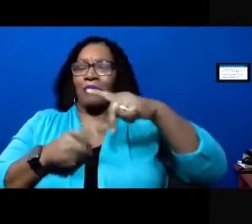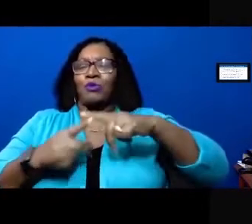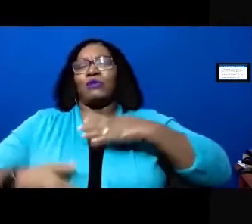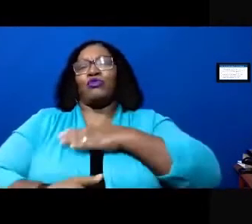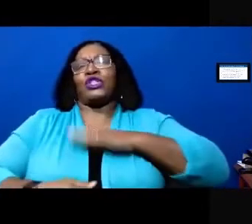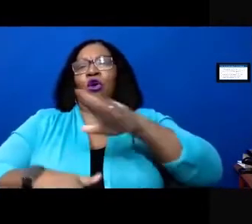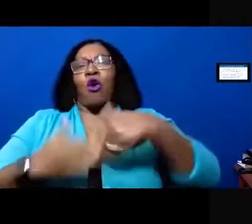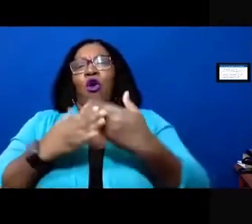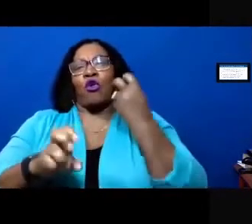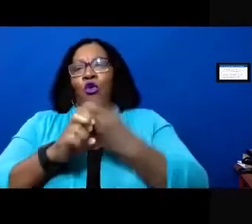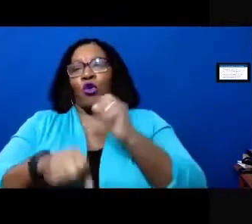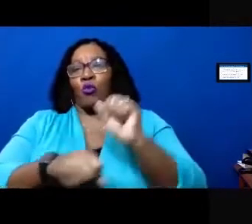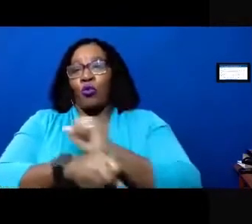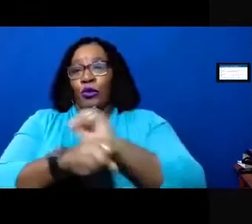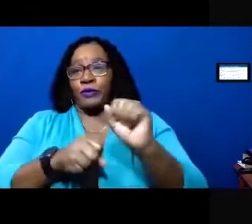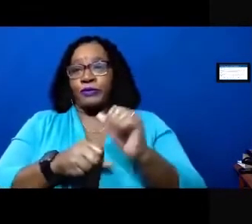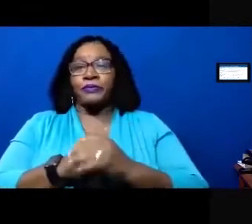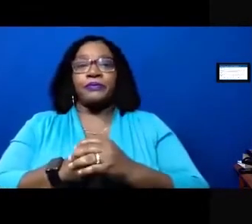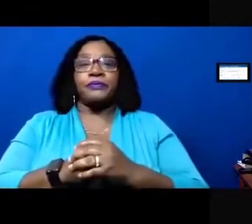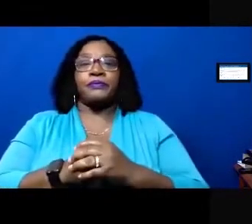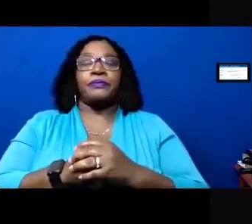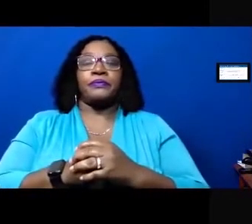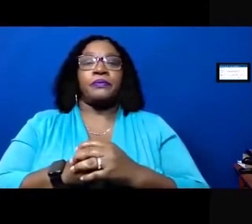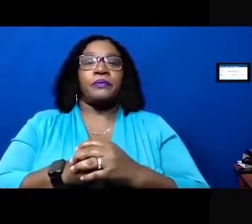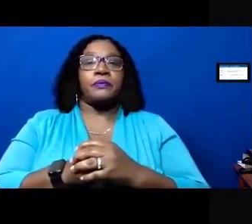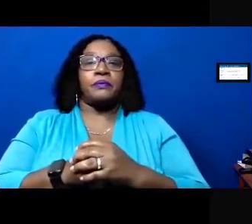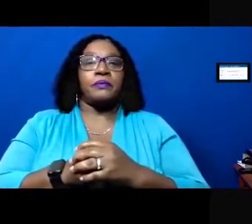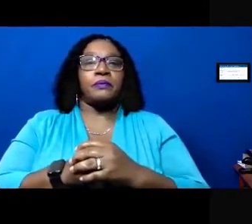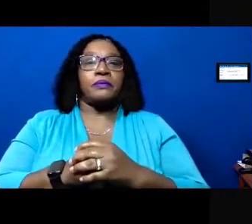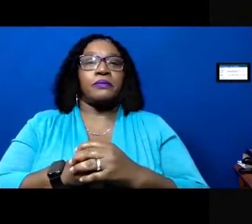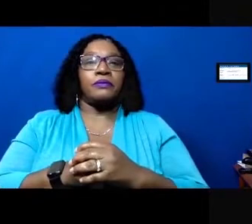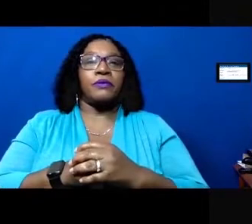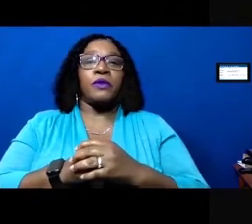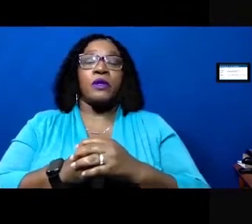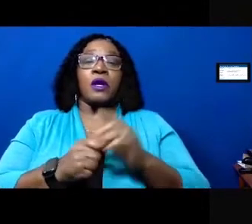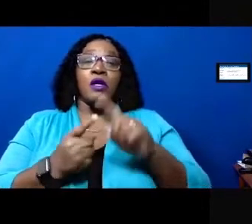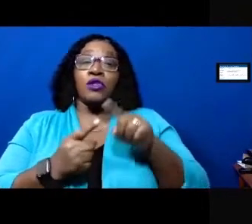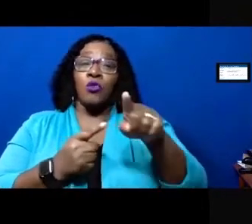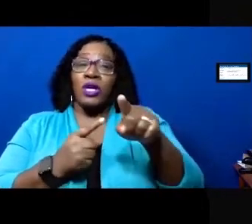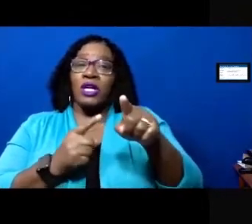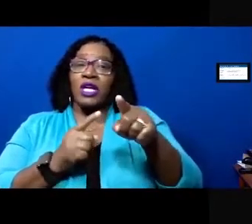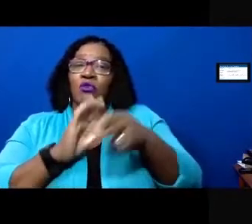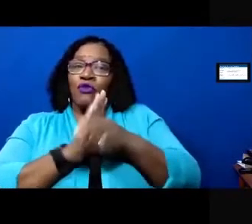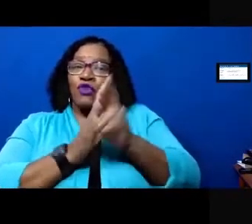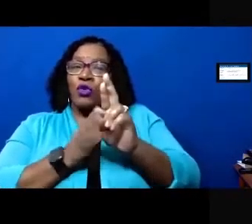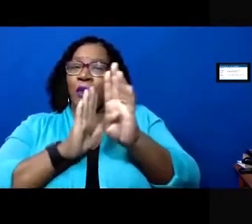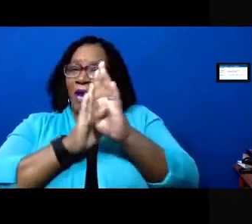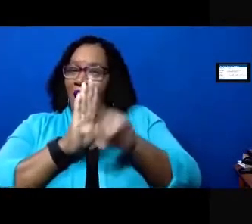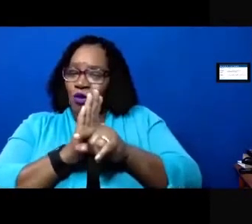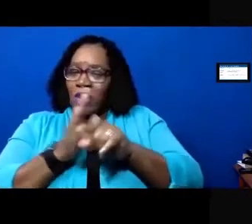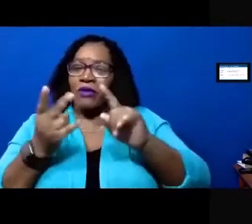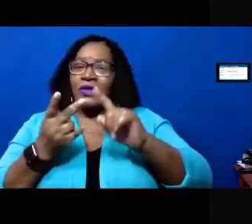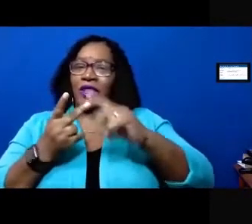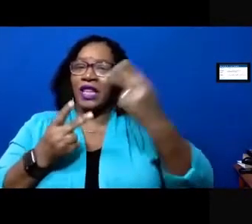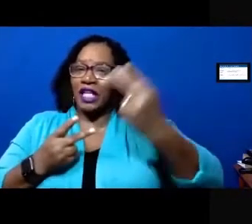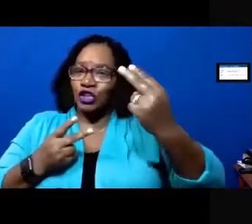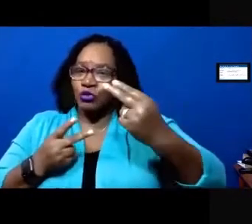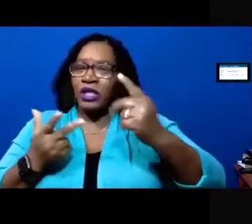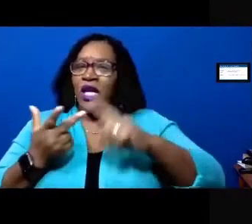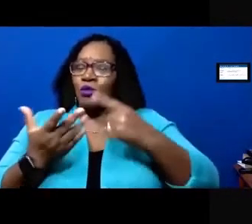so we've reviewed the background the history we went over